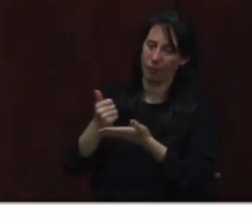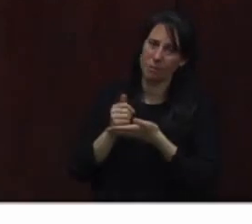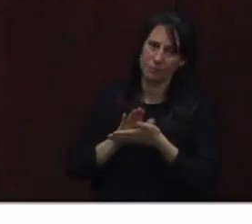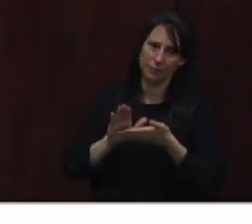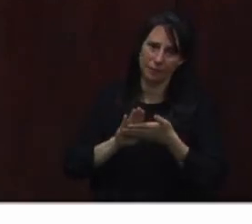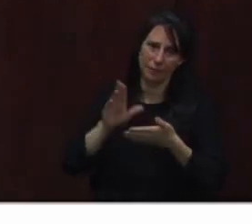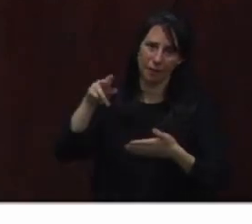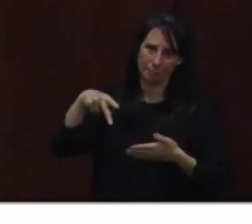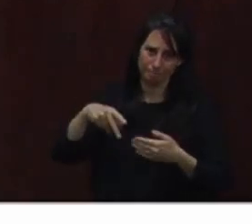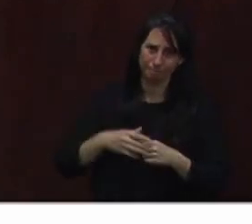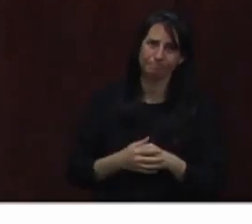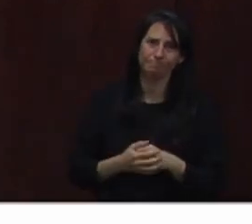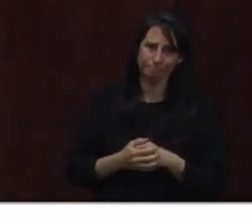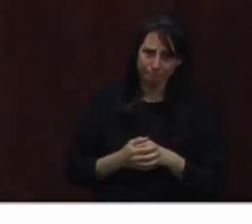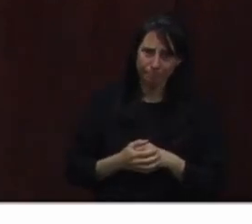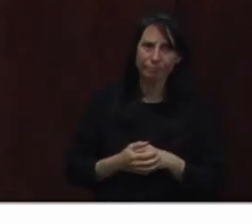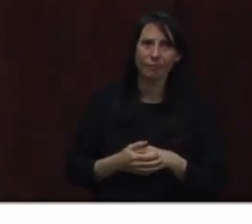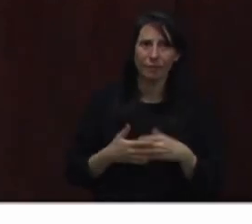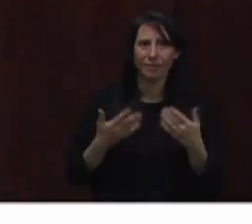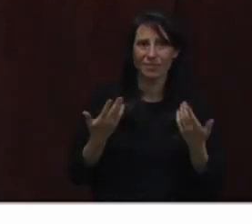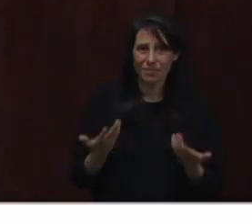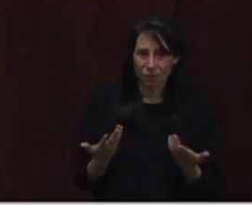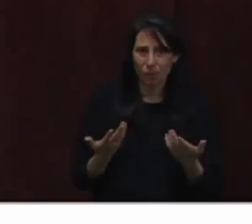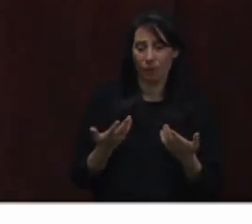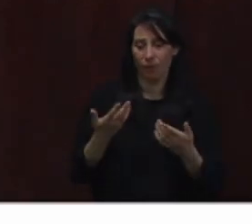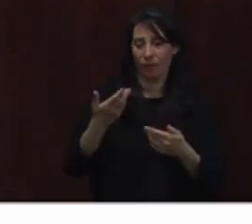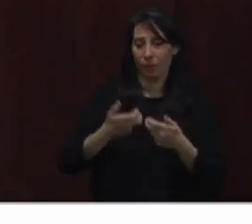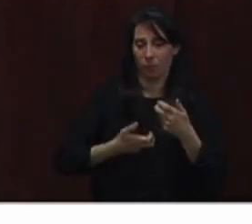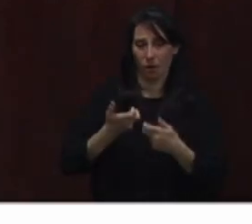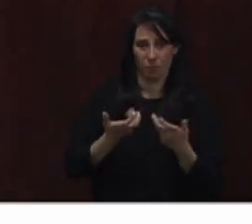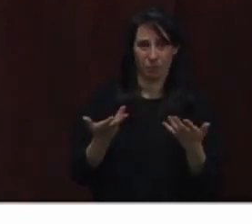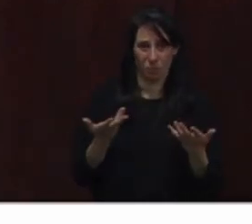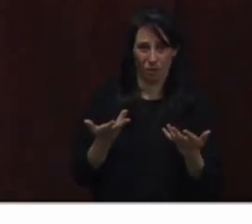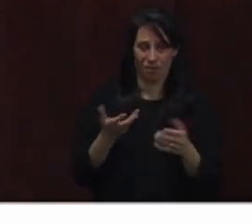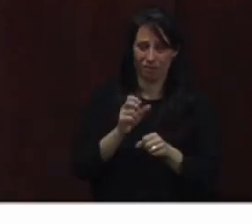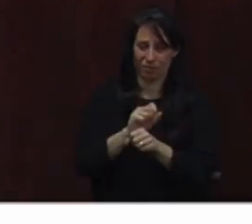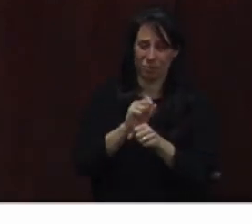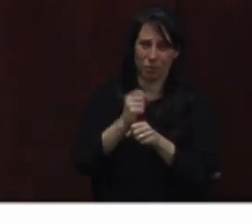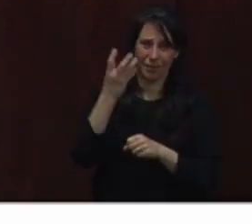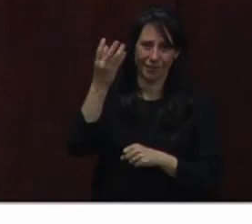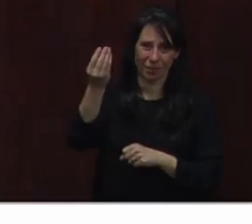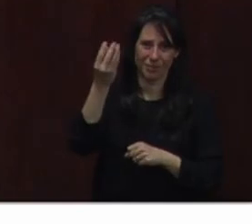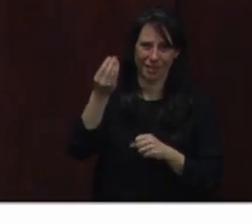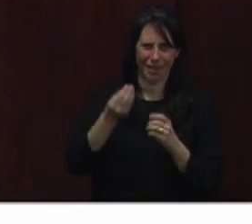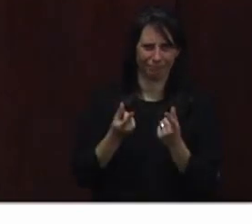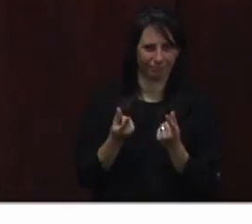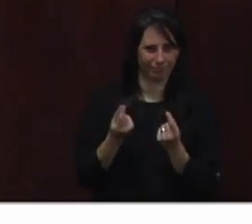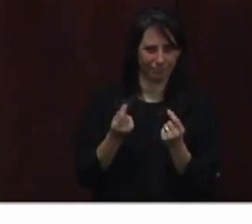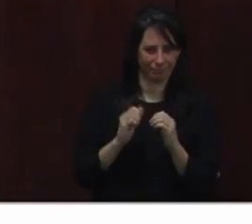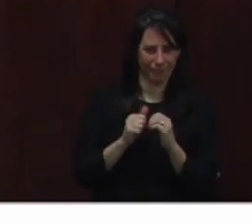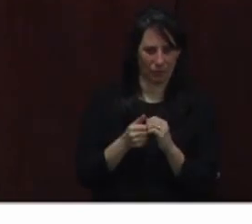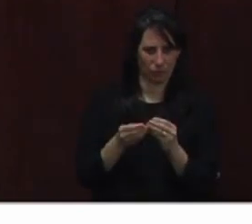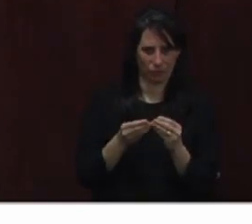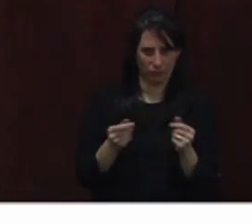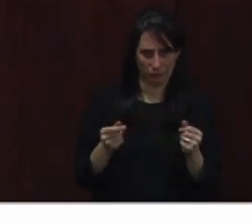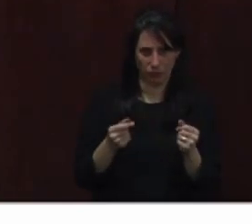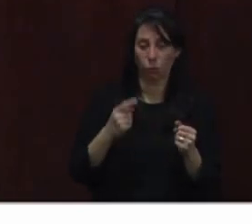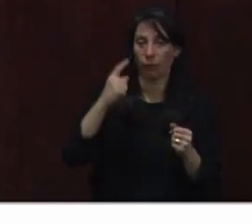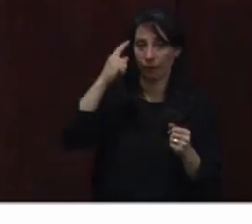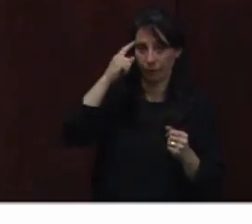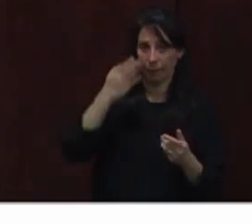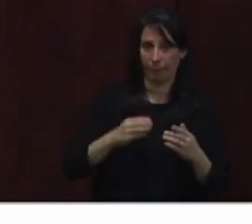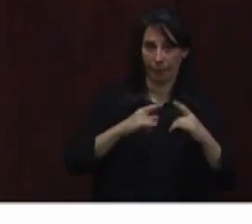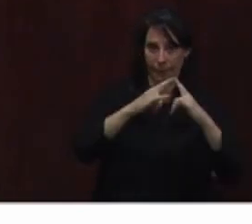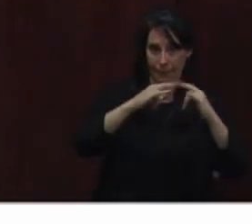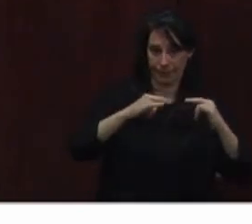So we're going to have to pivot a little bit to make these more sustainable for these outdoor operations. So we're looking at doing a one-for-one swap of tents to